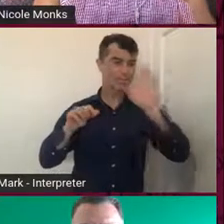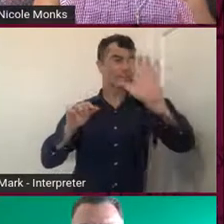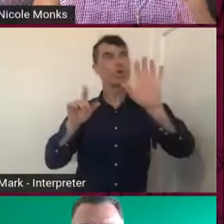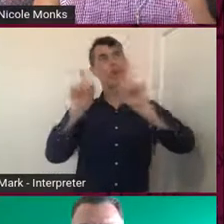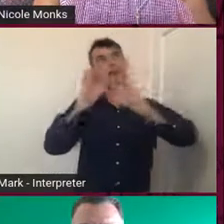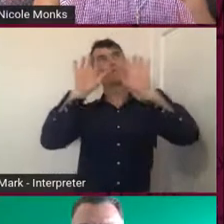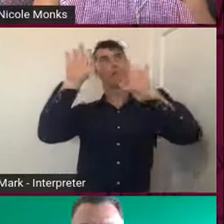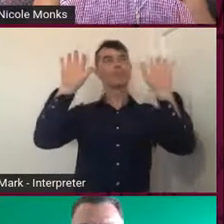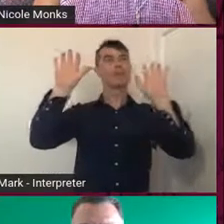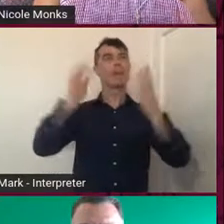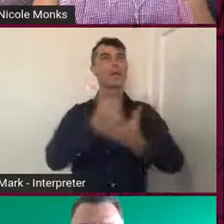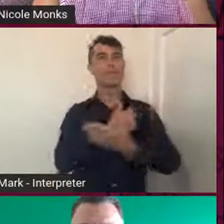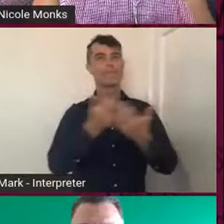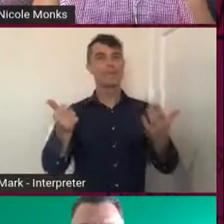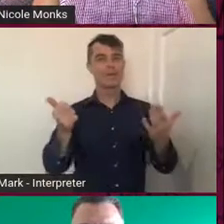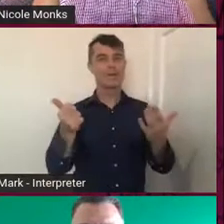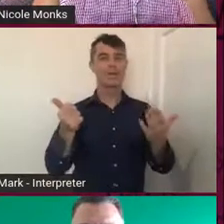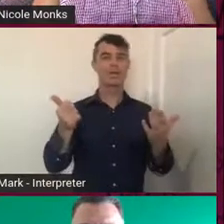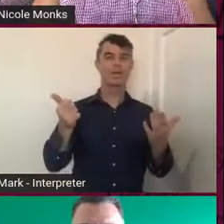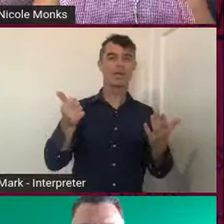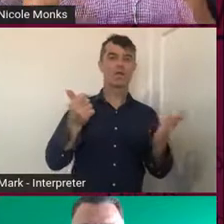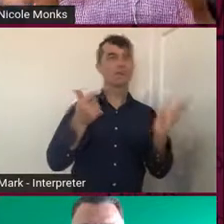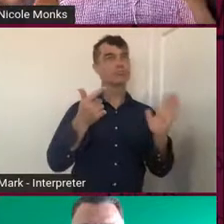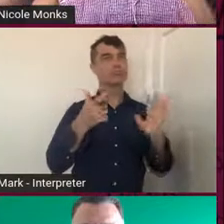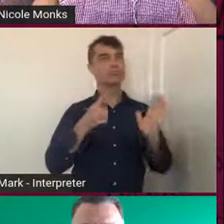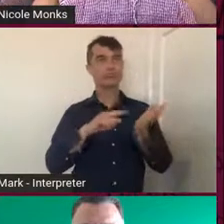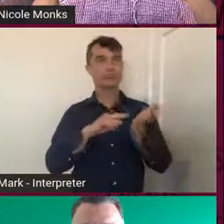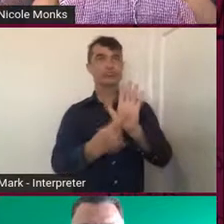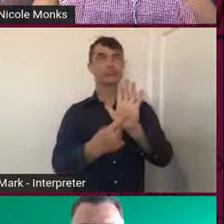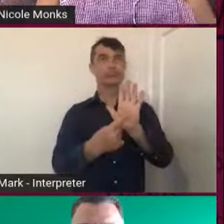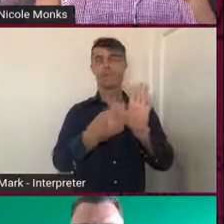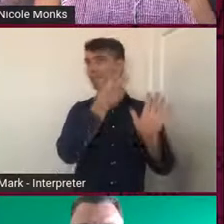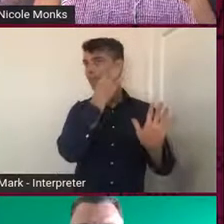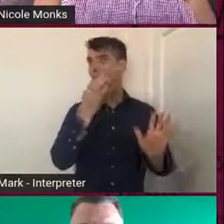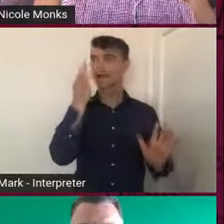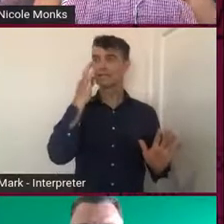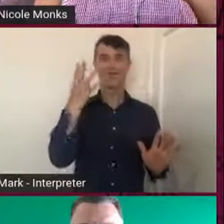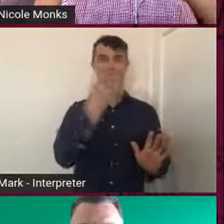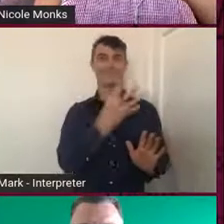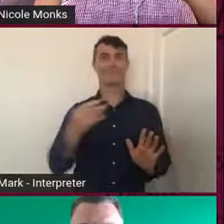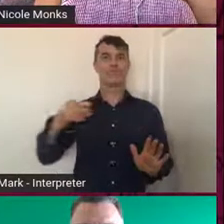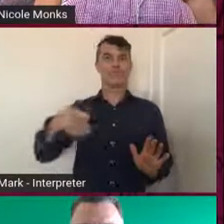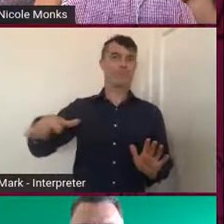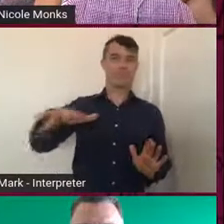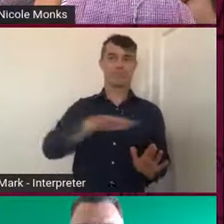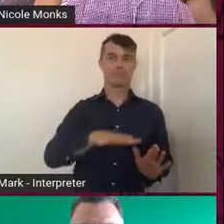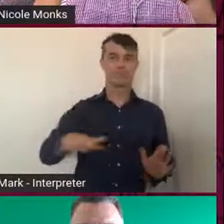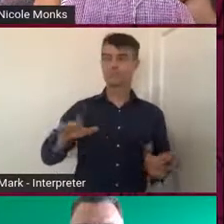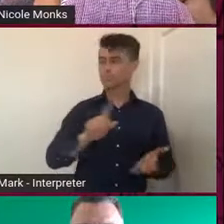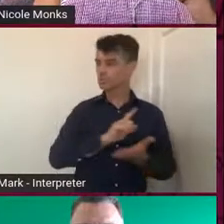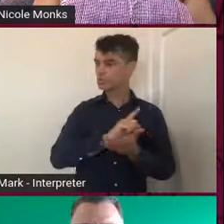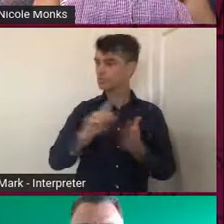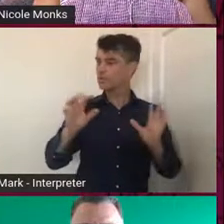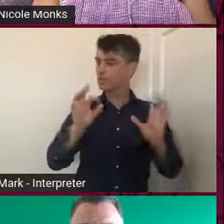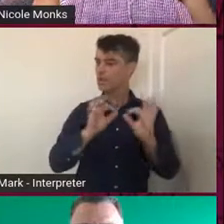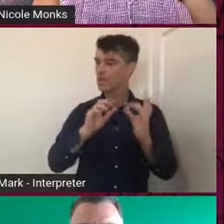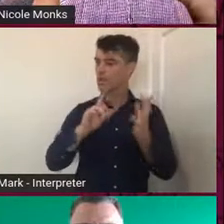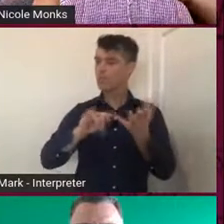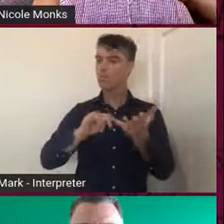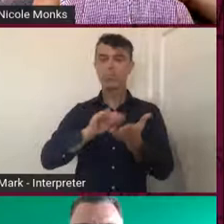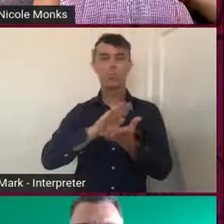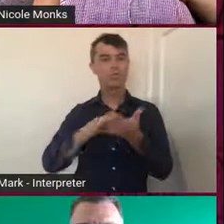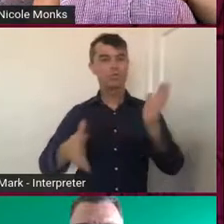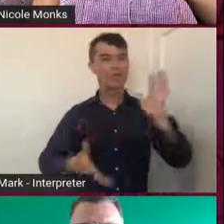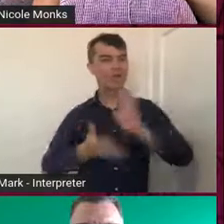sort of permanent kind of reference to the plants that were from that place. It was during the bushfires. So, there was a lot